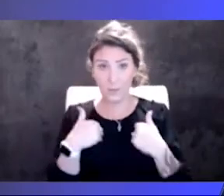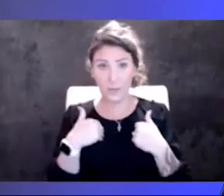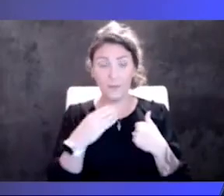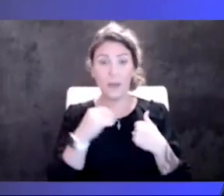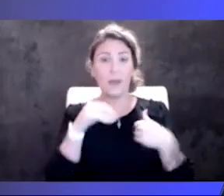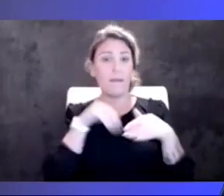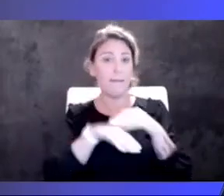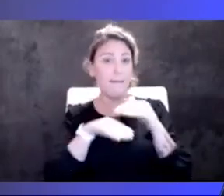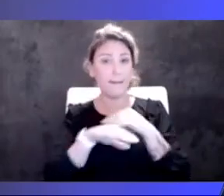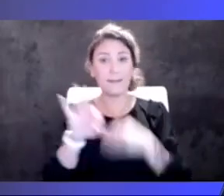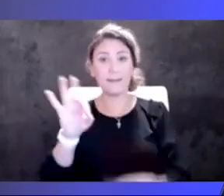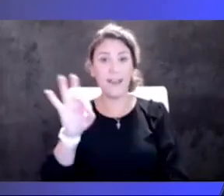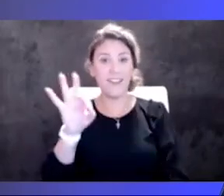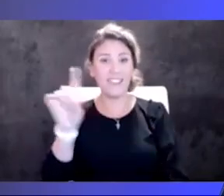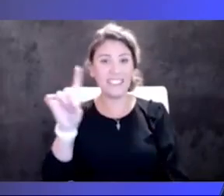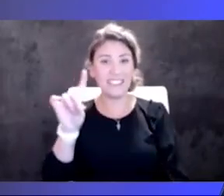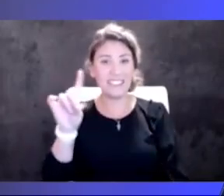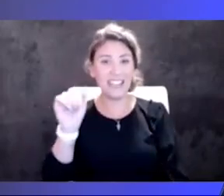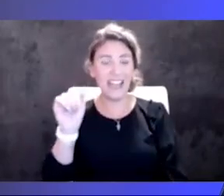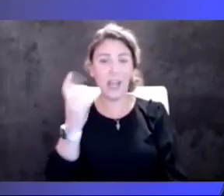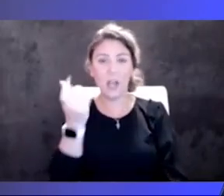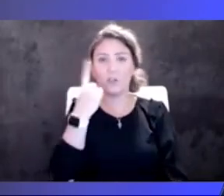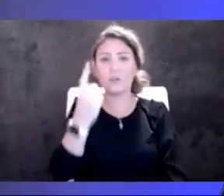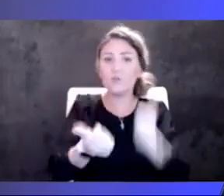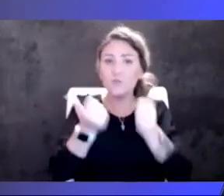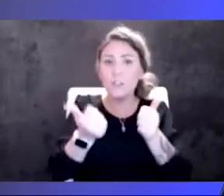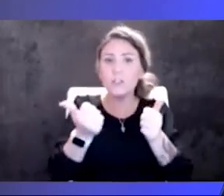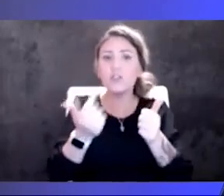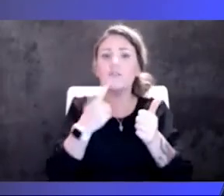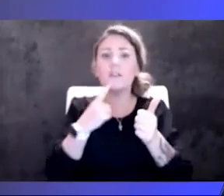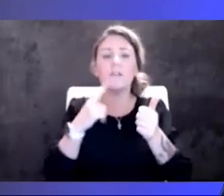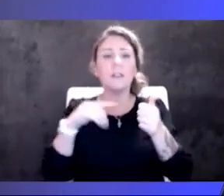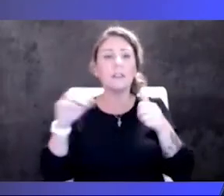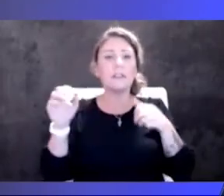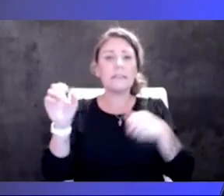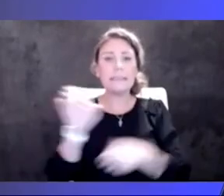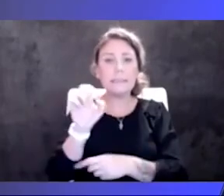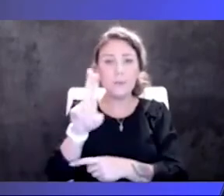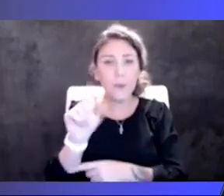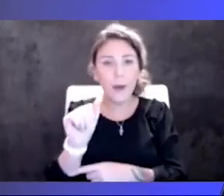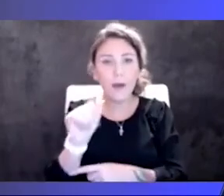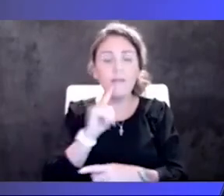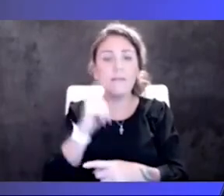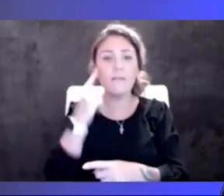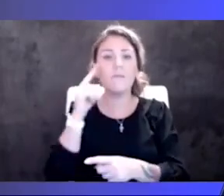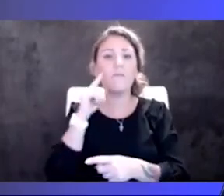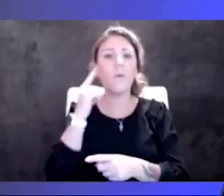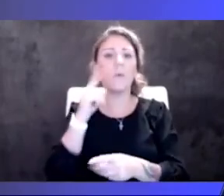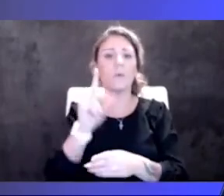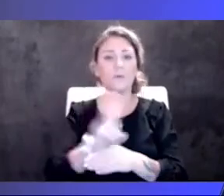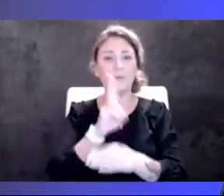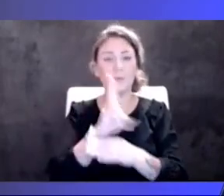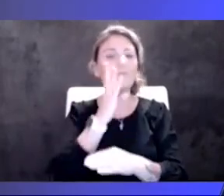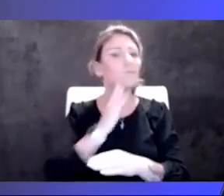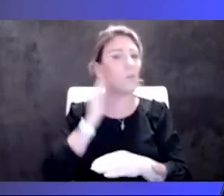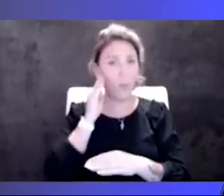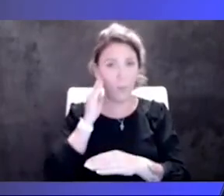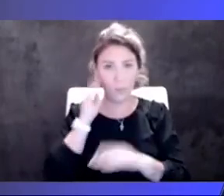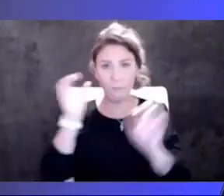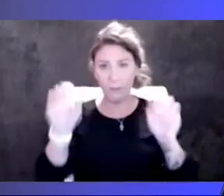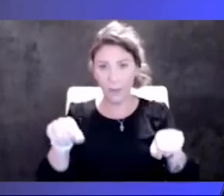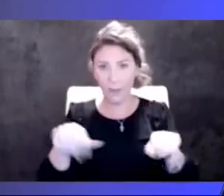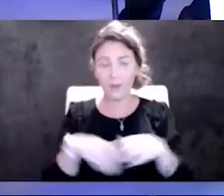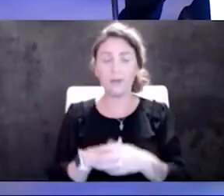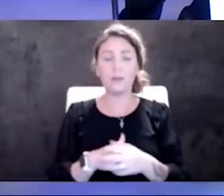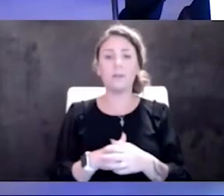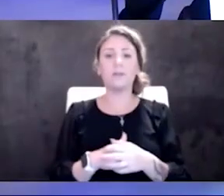to understand which tests have emergency use authorization to be able to be used at home. Yeah. So there are, there are